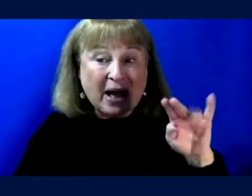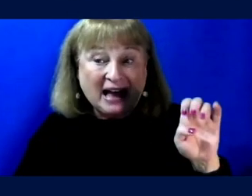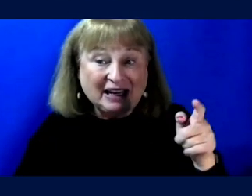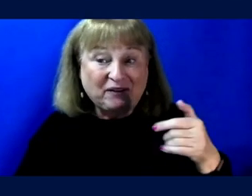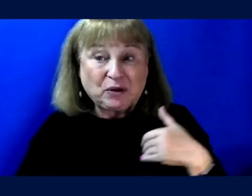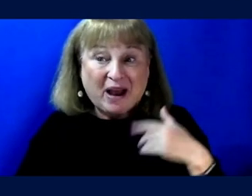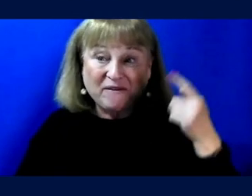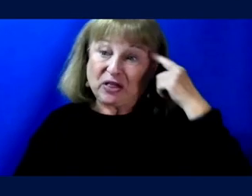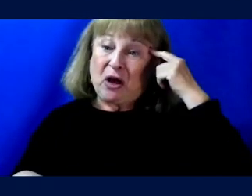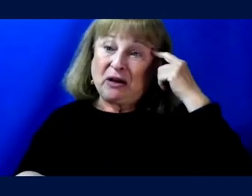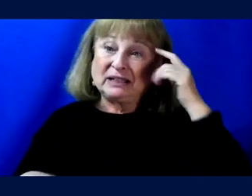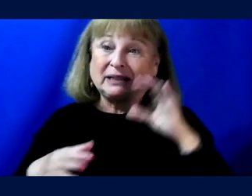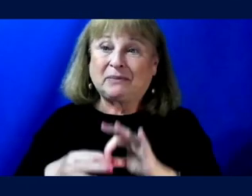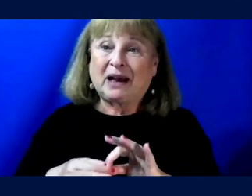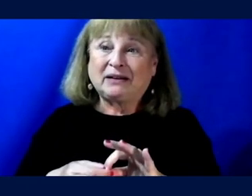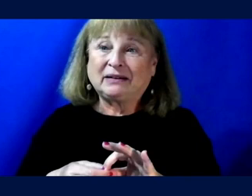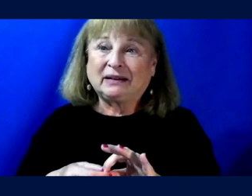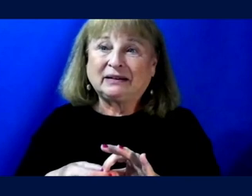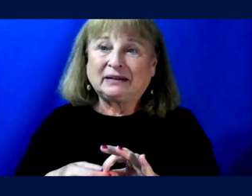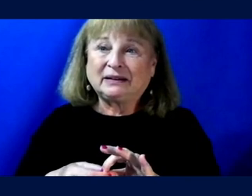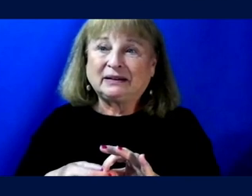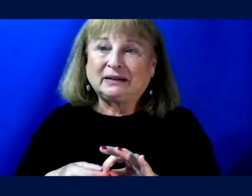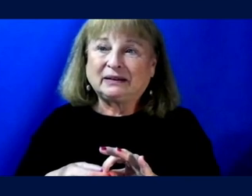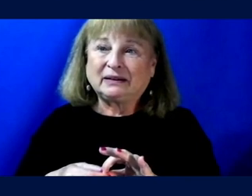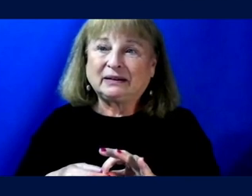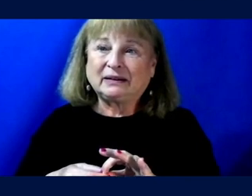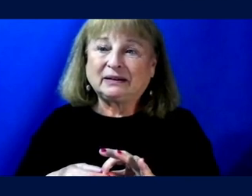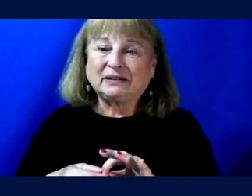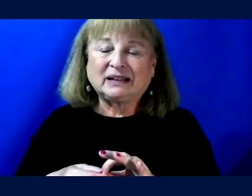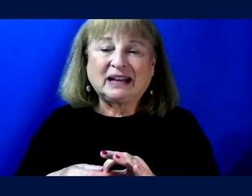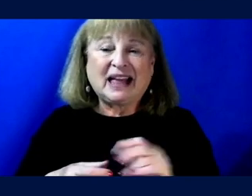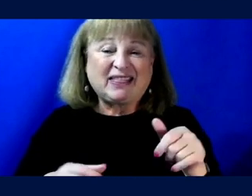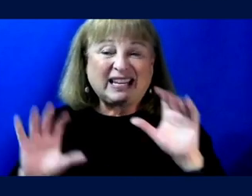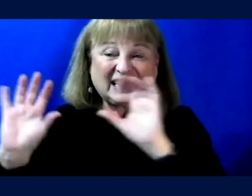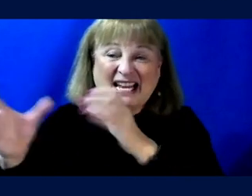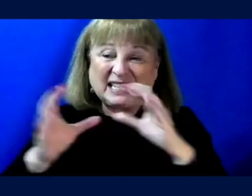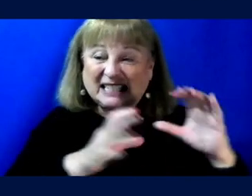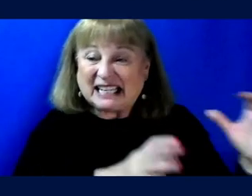any thoughts on these entities.